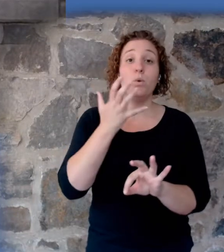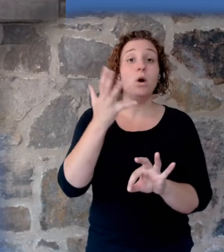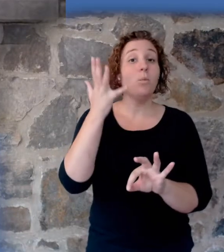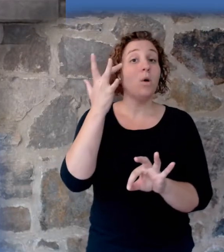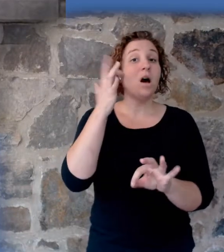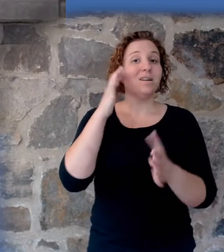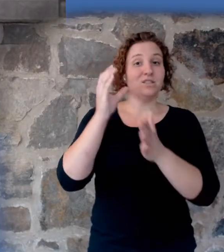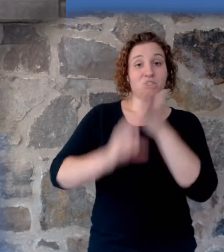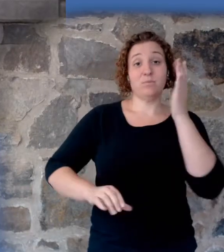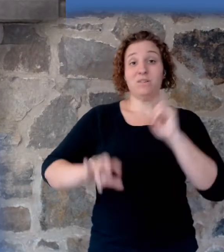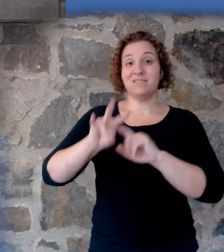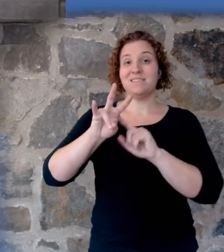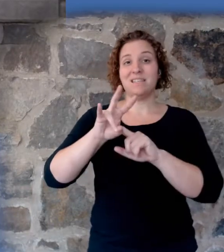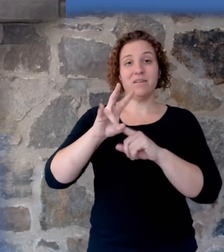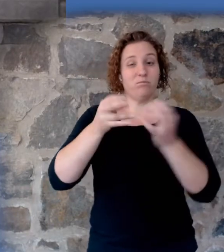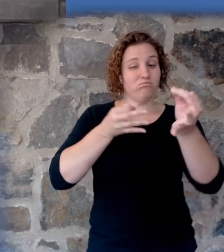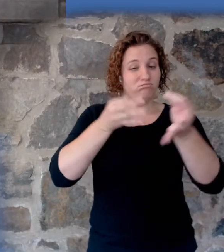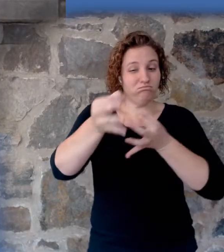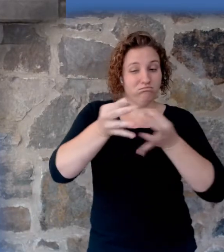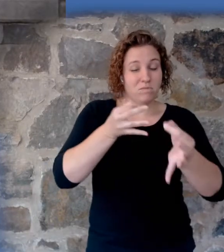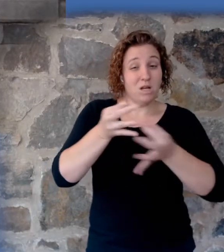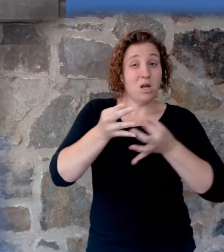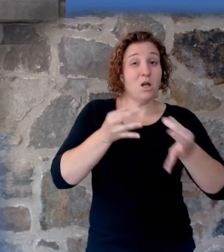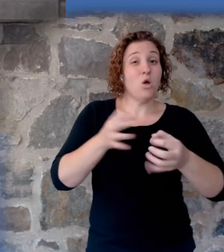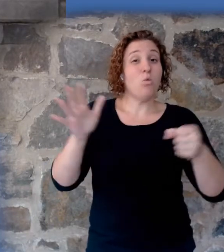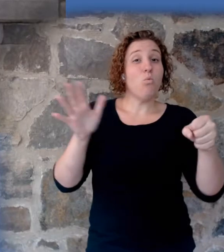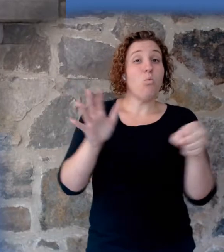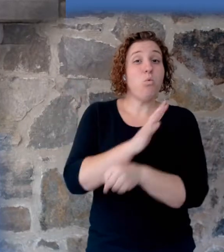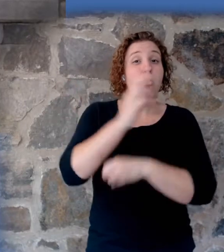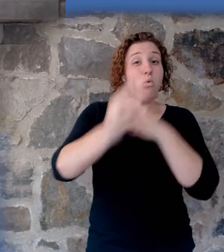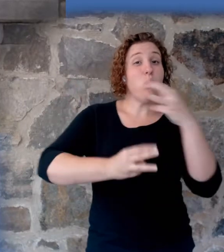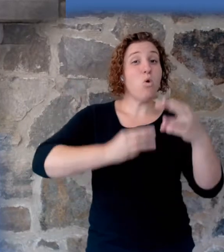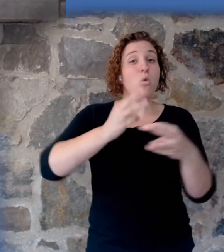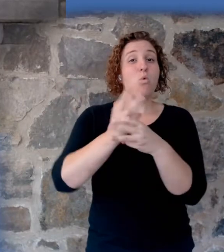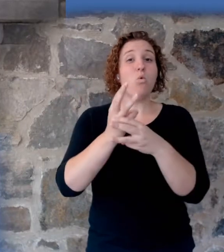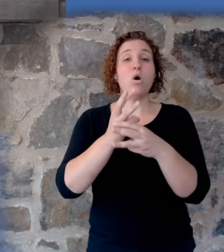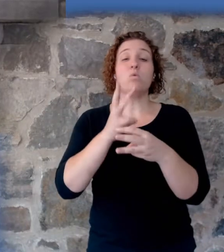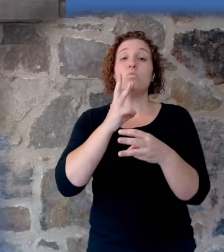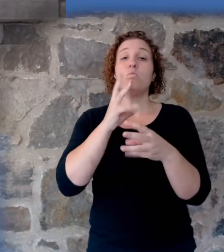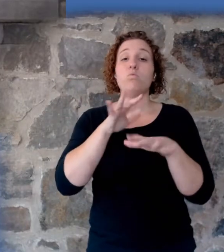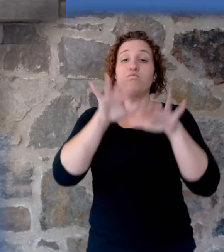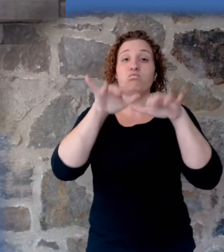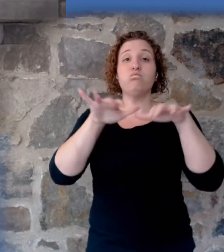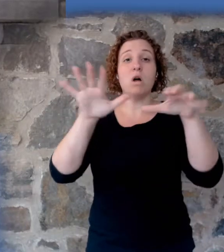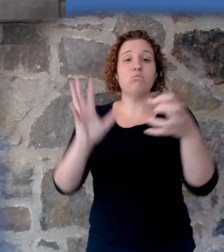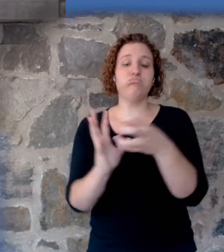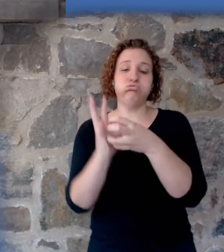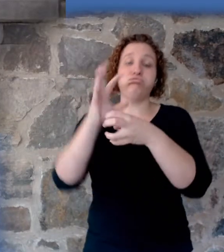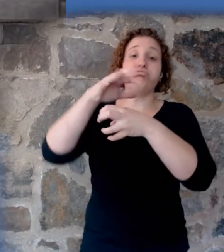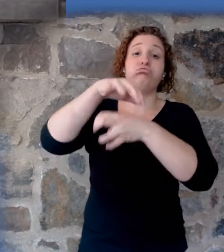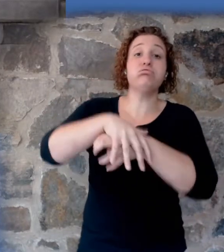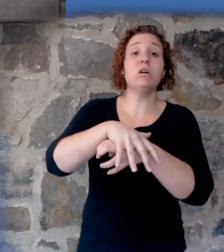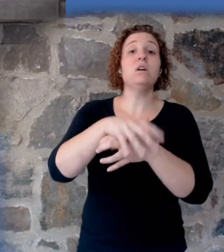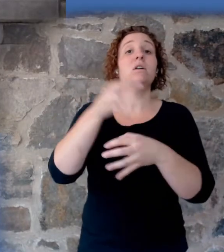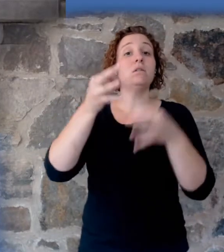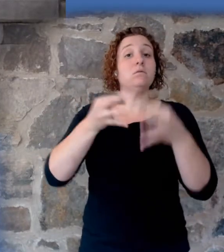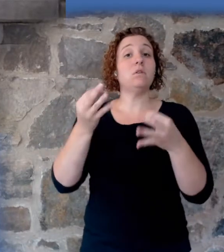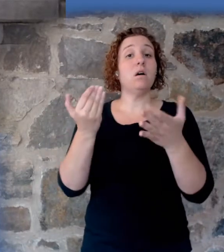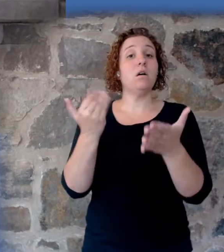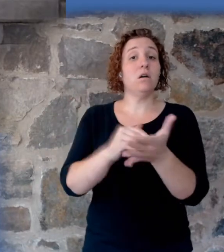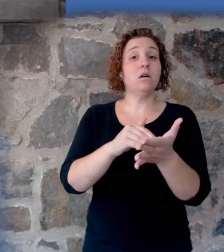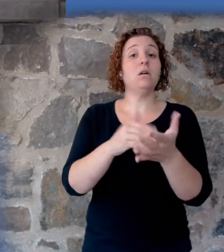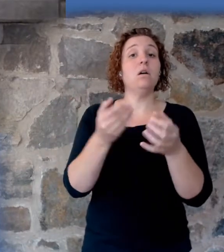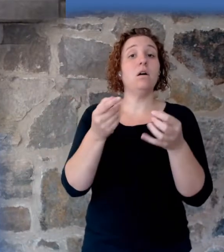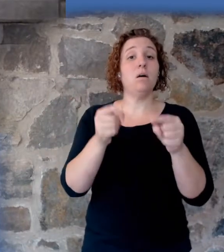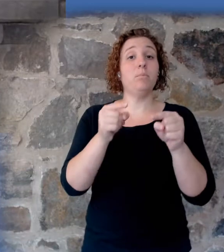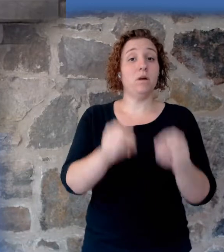told to us the entire planet was covered with water in a global judgment. And so if we can't find any real